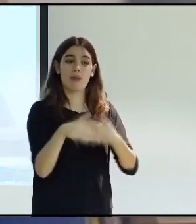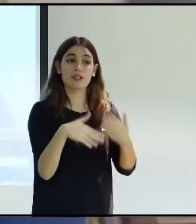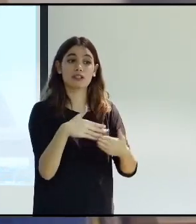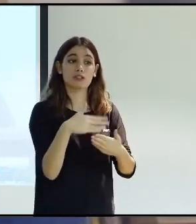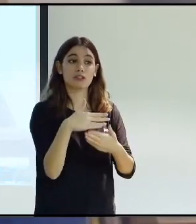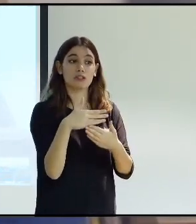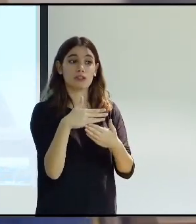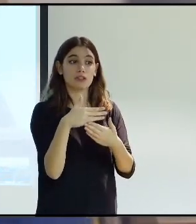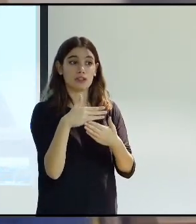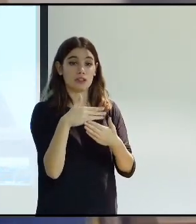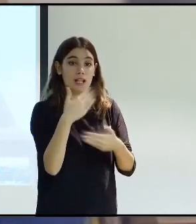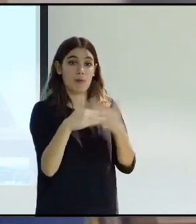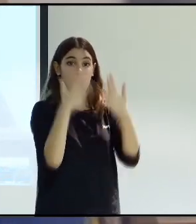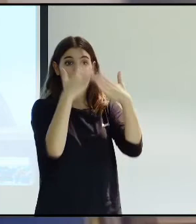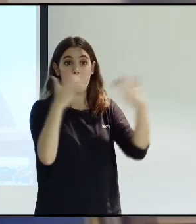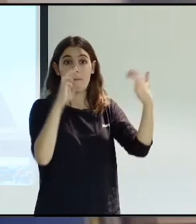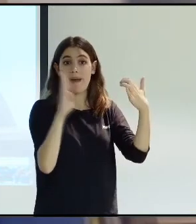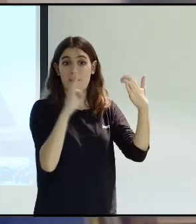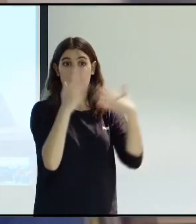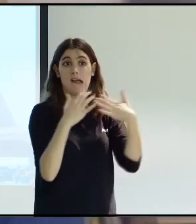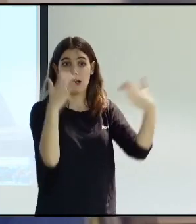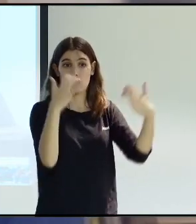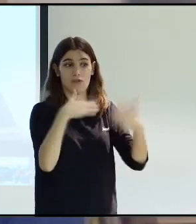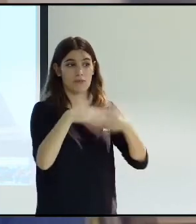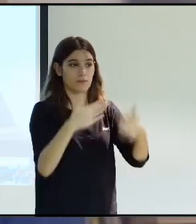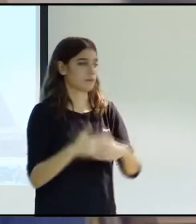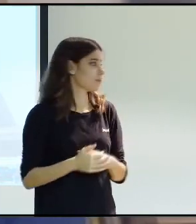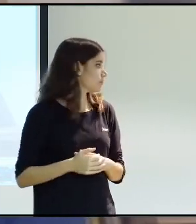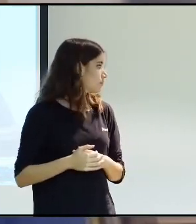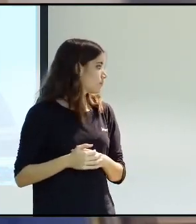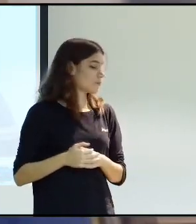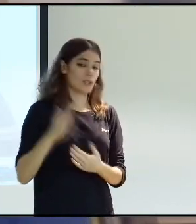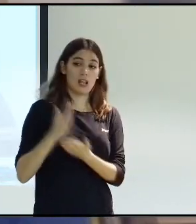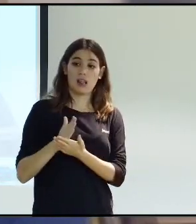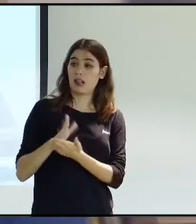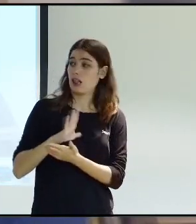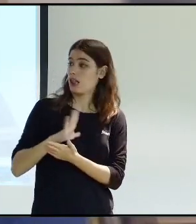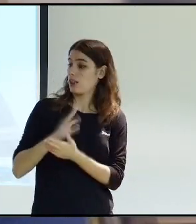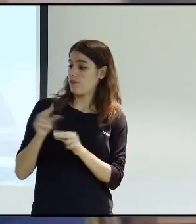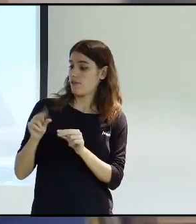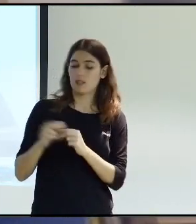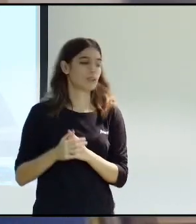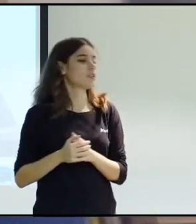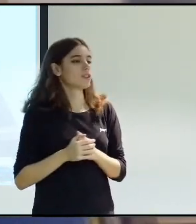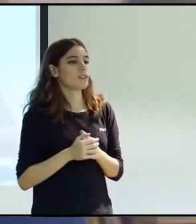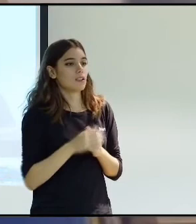and to be in the parliamentary process. And so here,